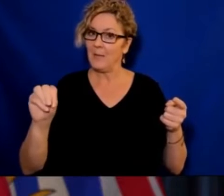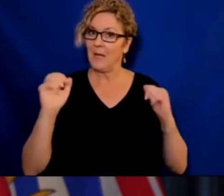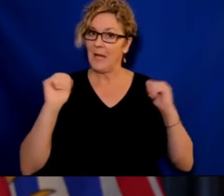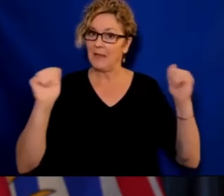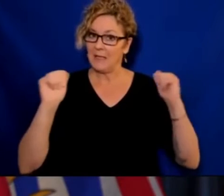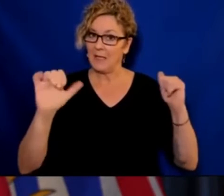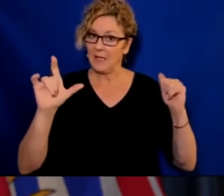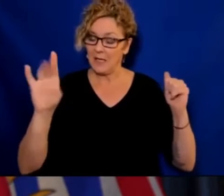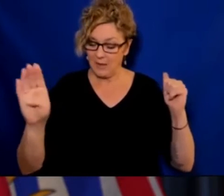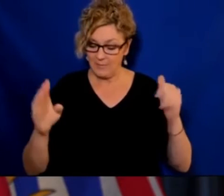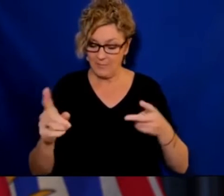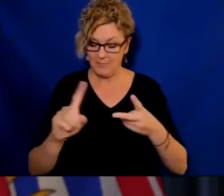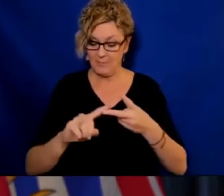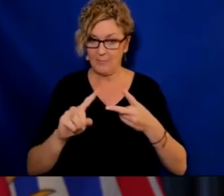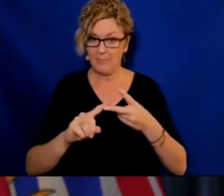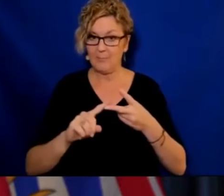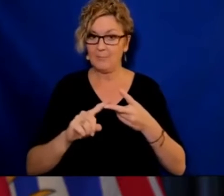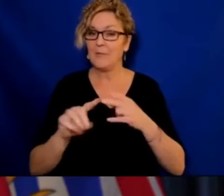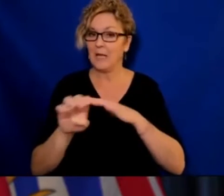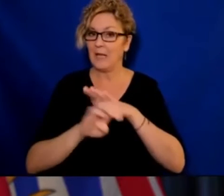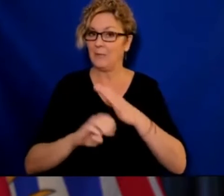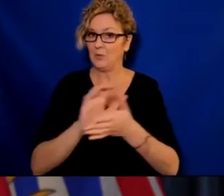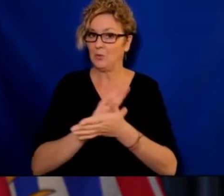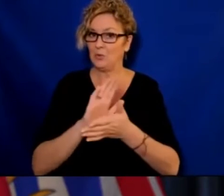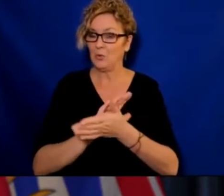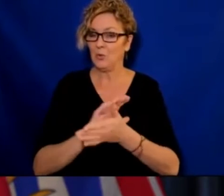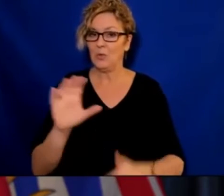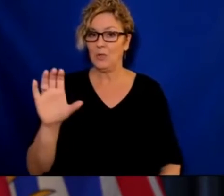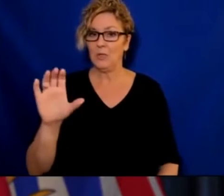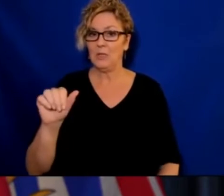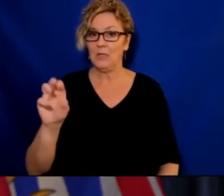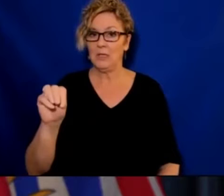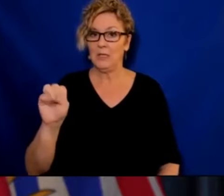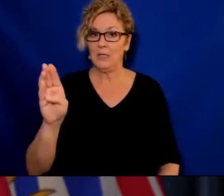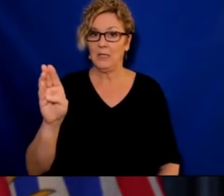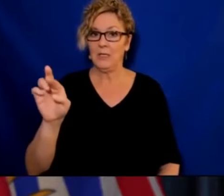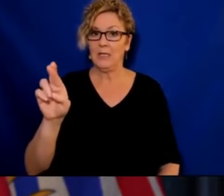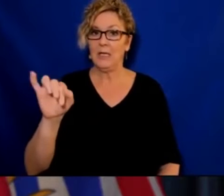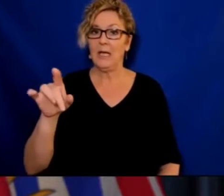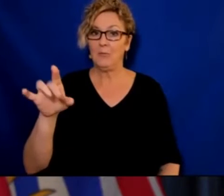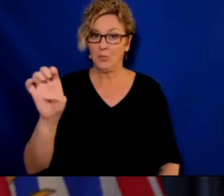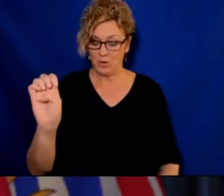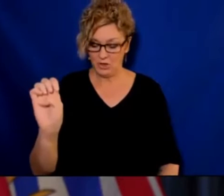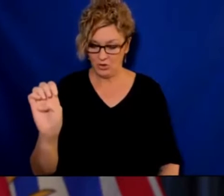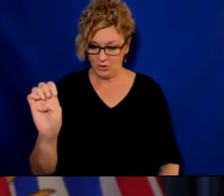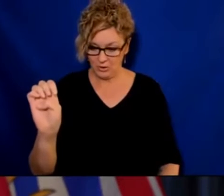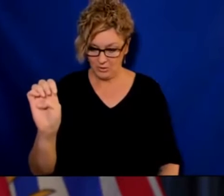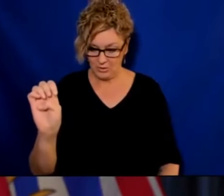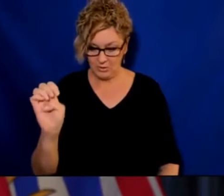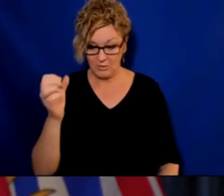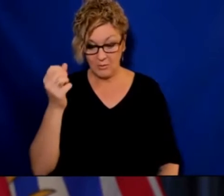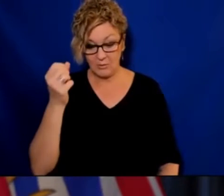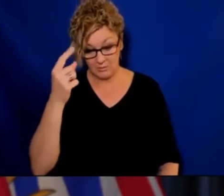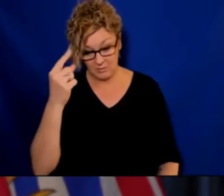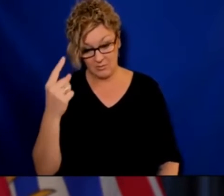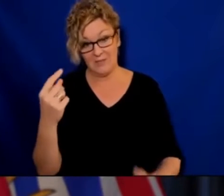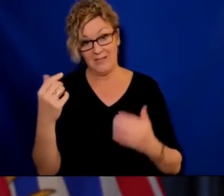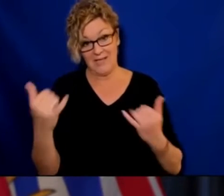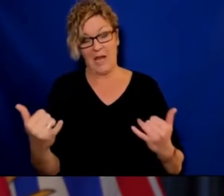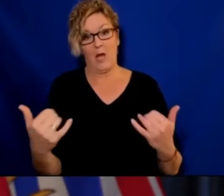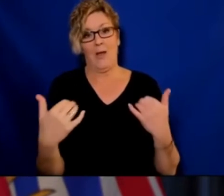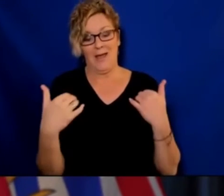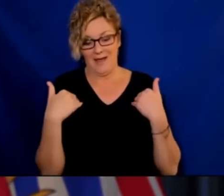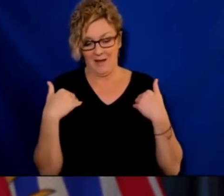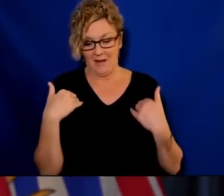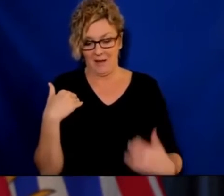As the number of cases and outbreaks is showing, we are in the the most challenging of times. We have